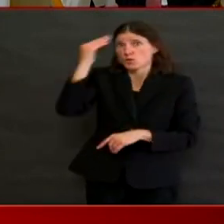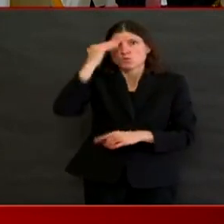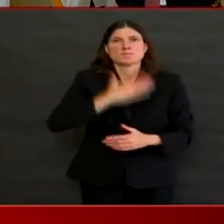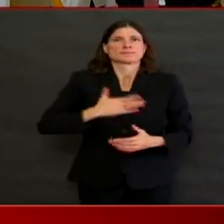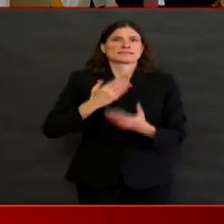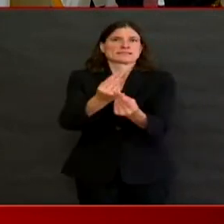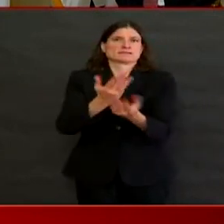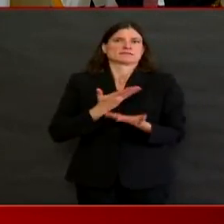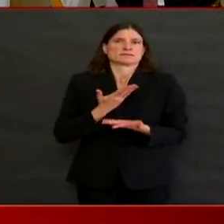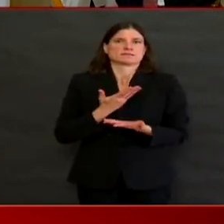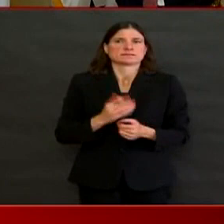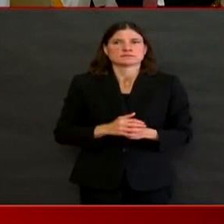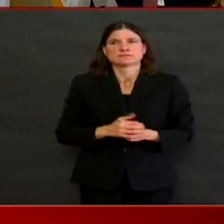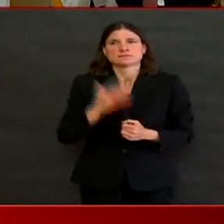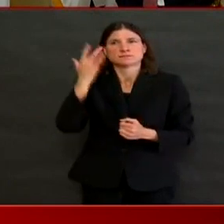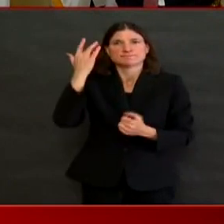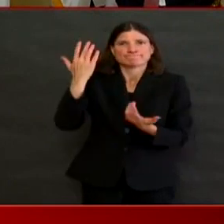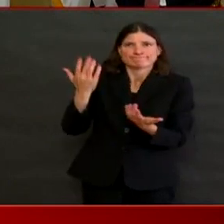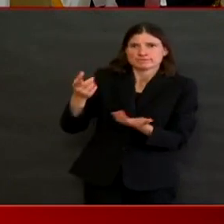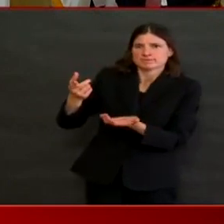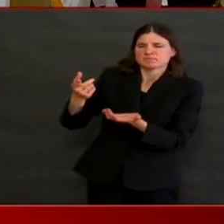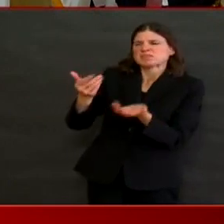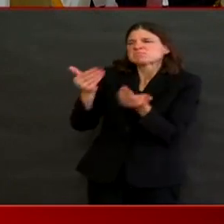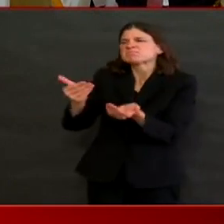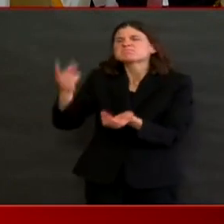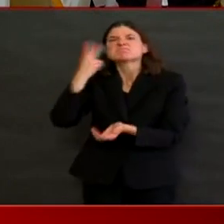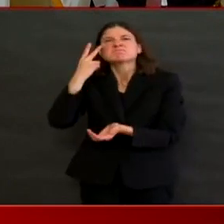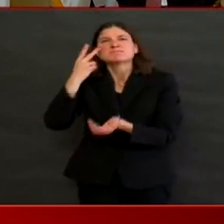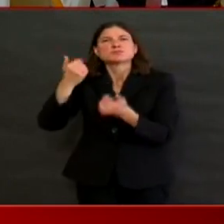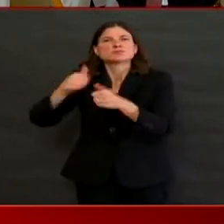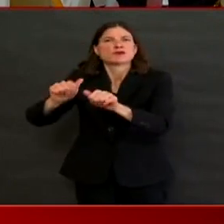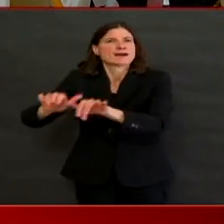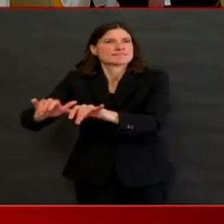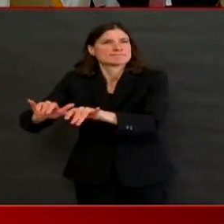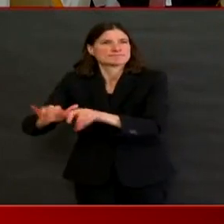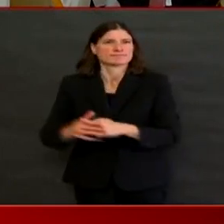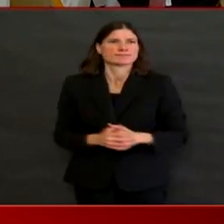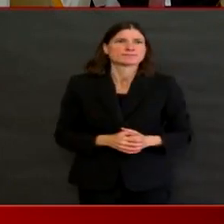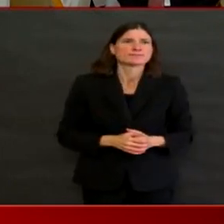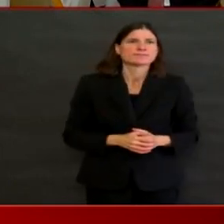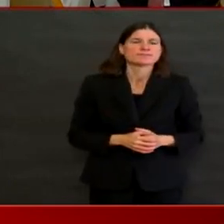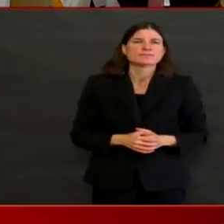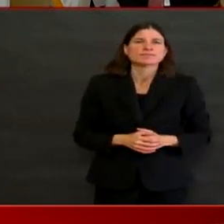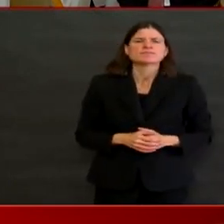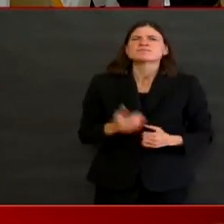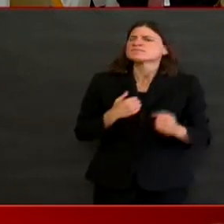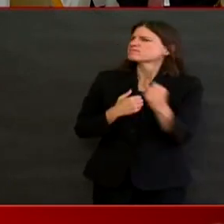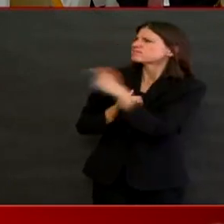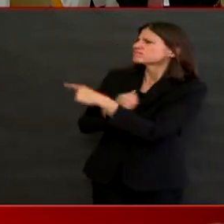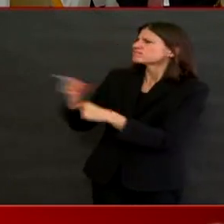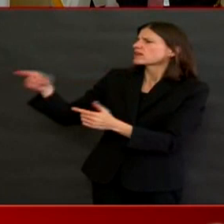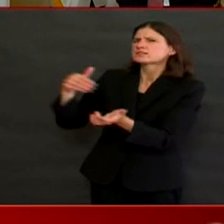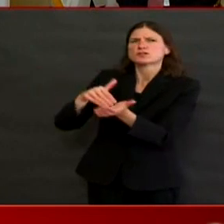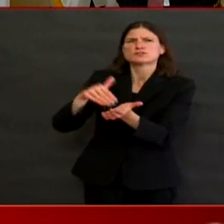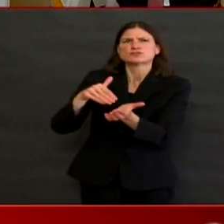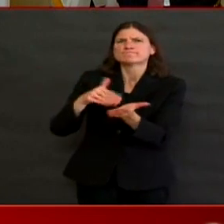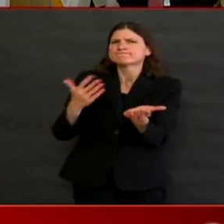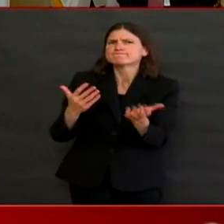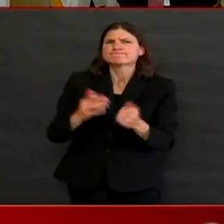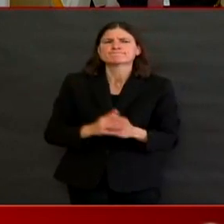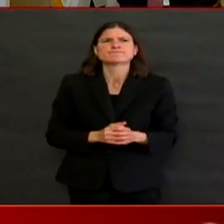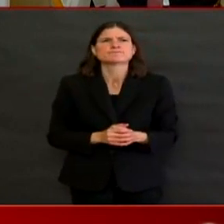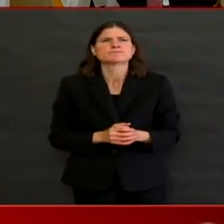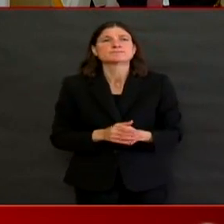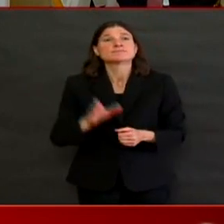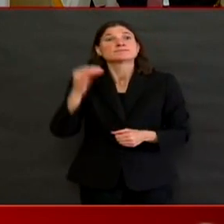Next question for the doctor from Tanya Signori of the RI Echo. For people who are former smokers that catch COVID-19,